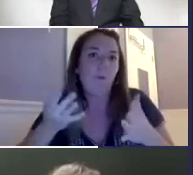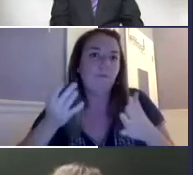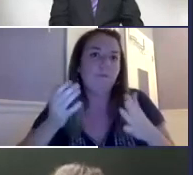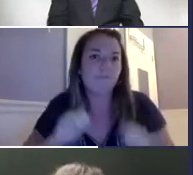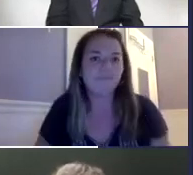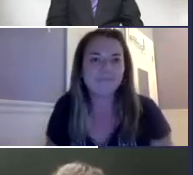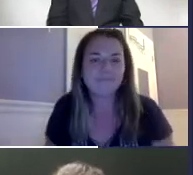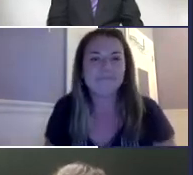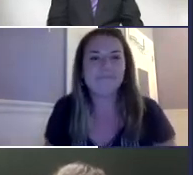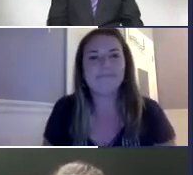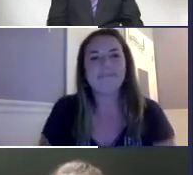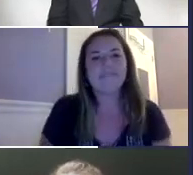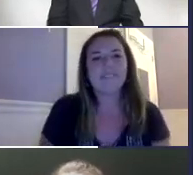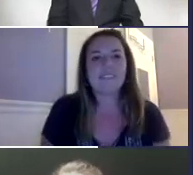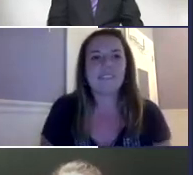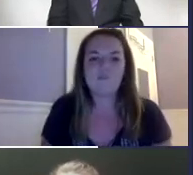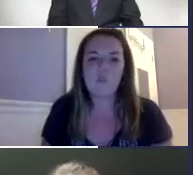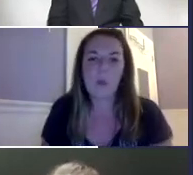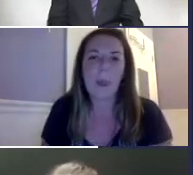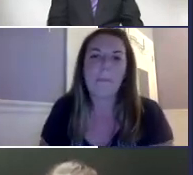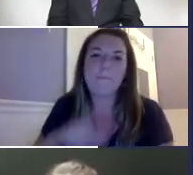Everyone is different and everyone has their own needs.